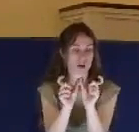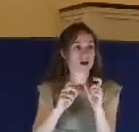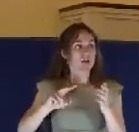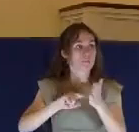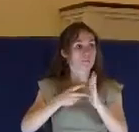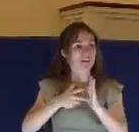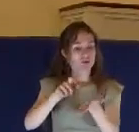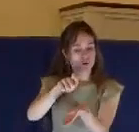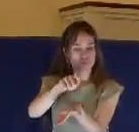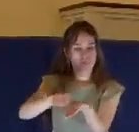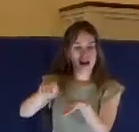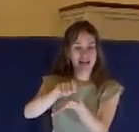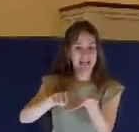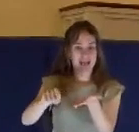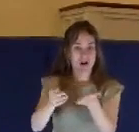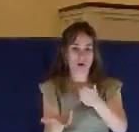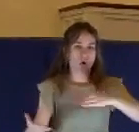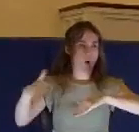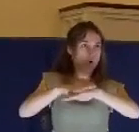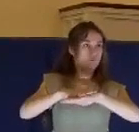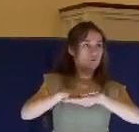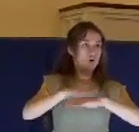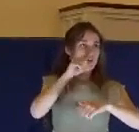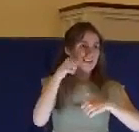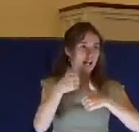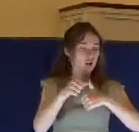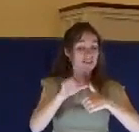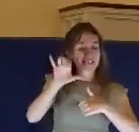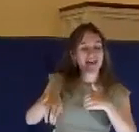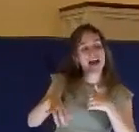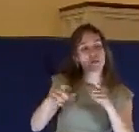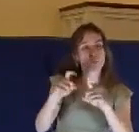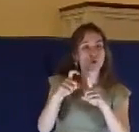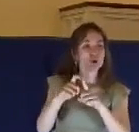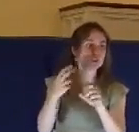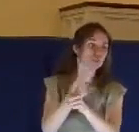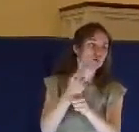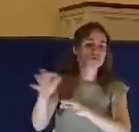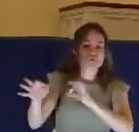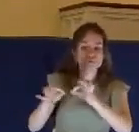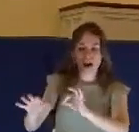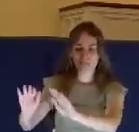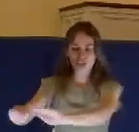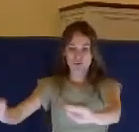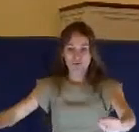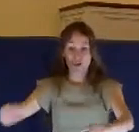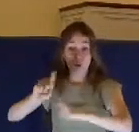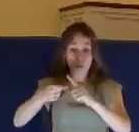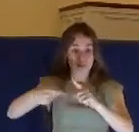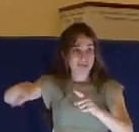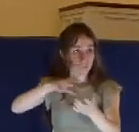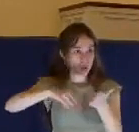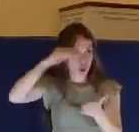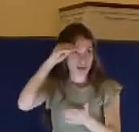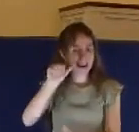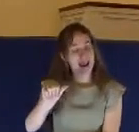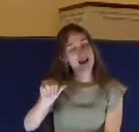And this is a Greek word that was used to describe little children when they were learning their ABCs. You know how they would do it? They would